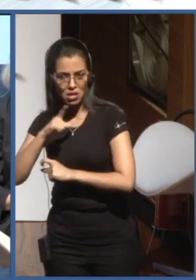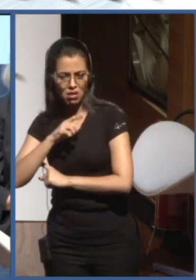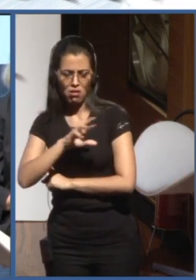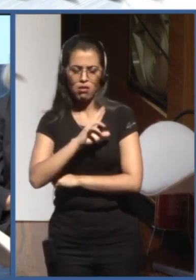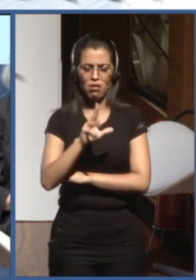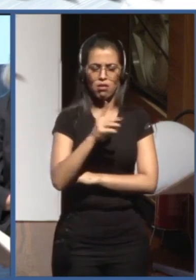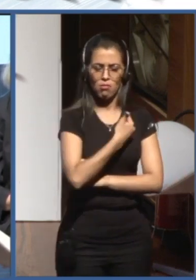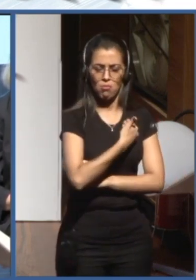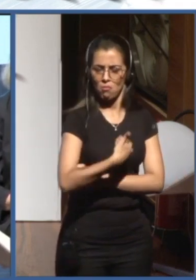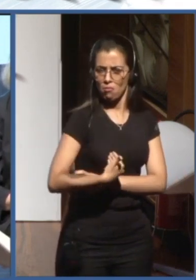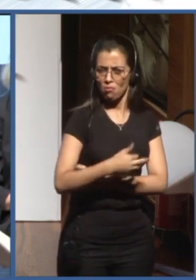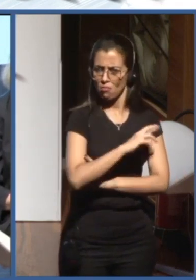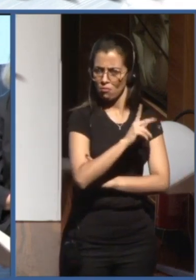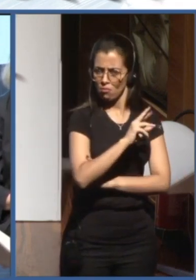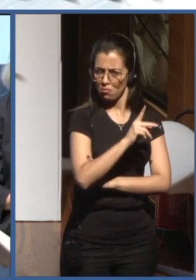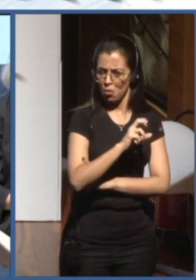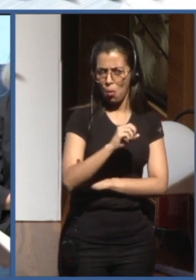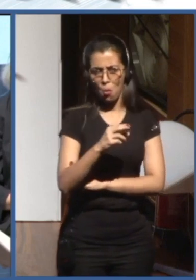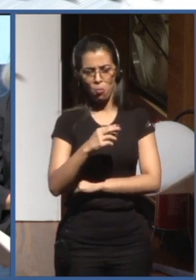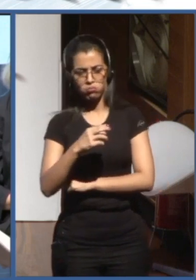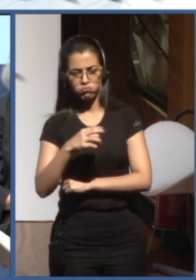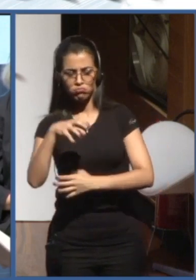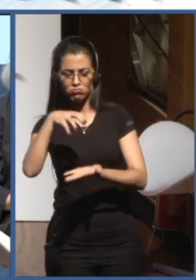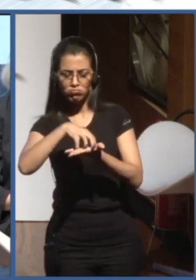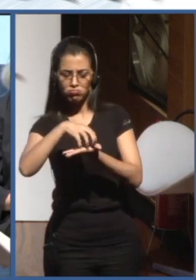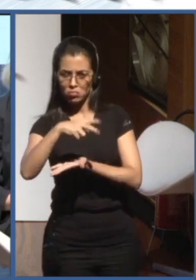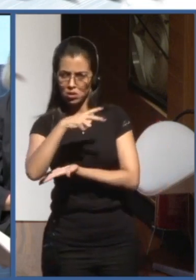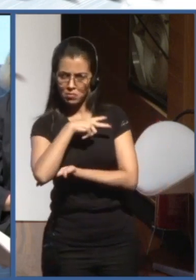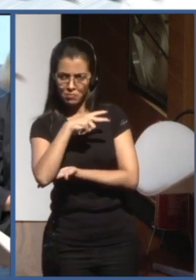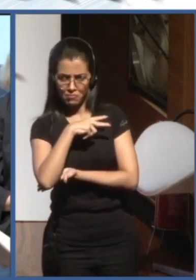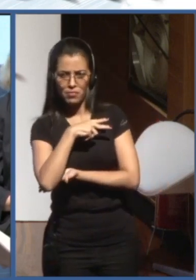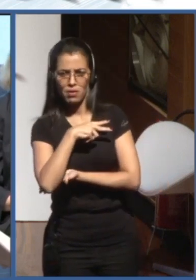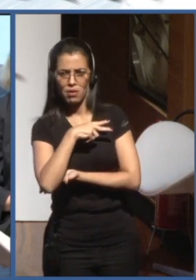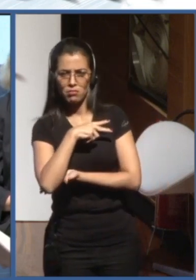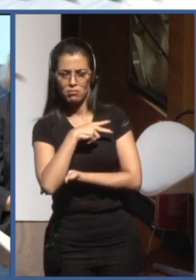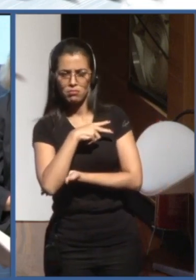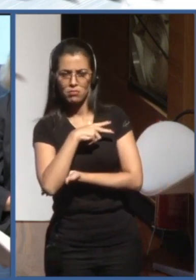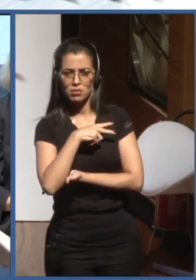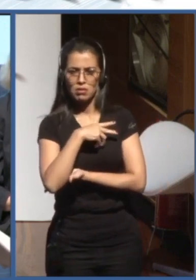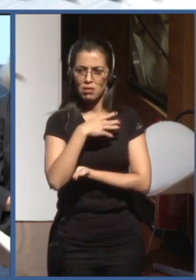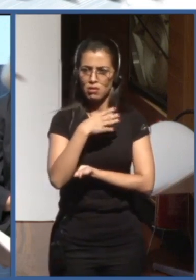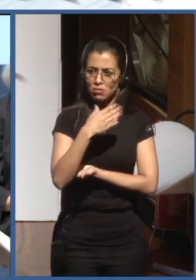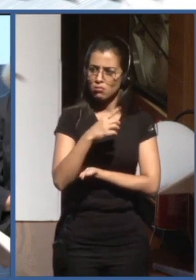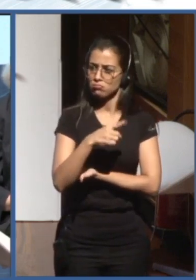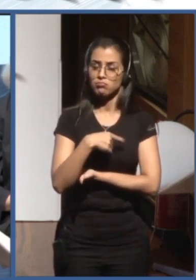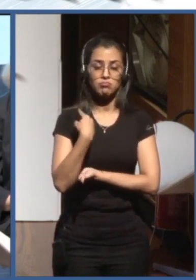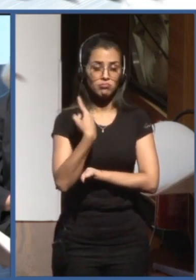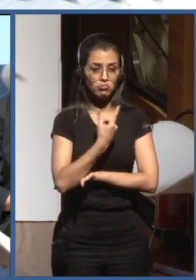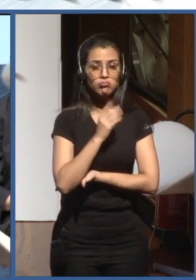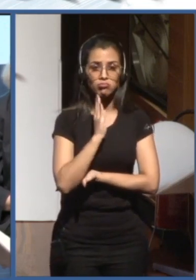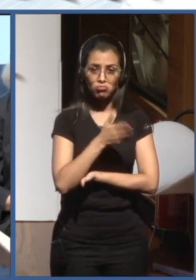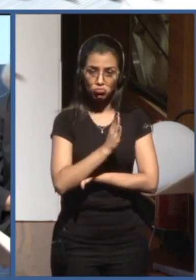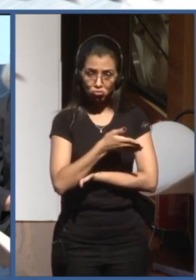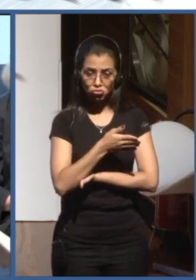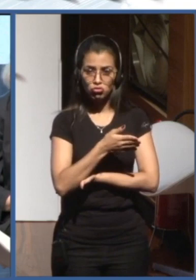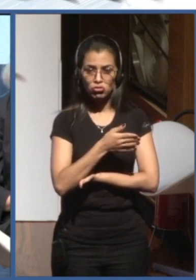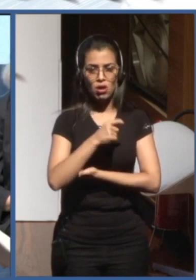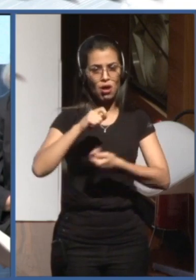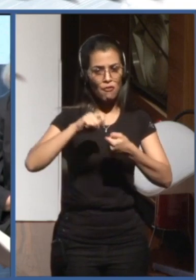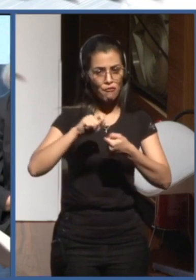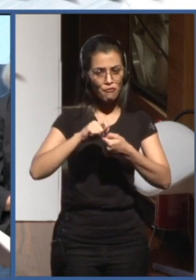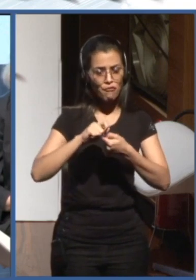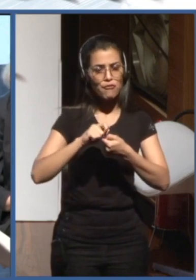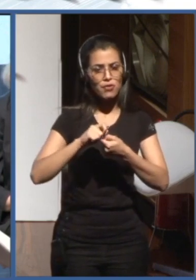all the governments involved in ai as we did in many many occasions but i think this is a right approach is to have